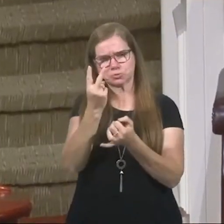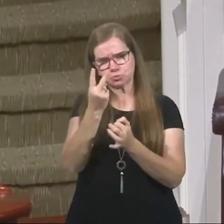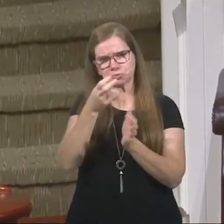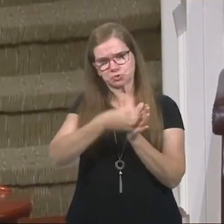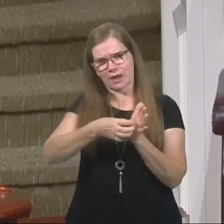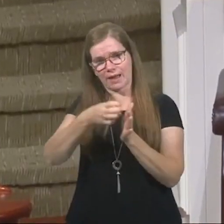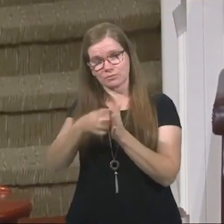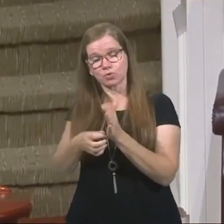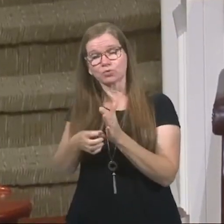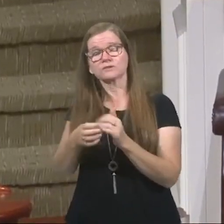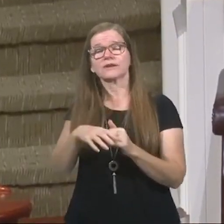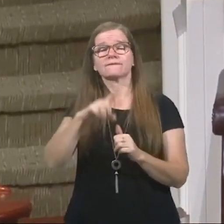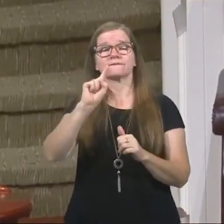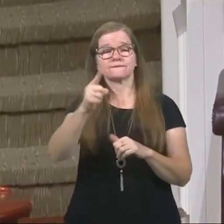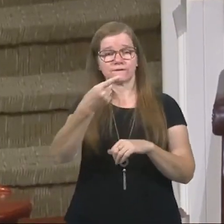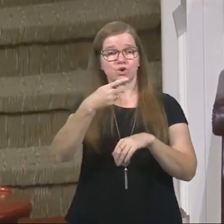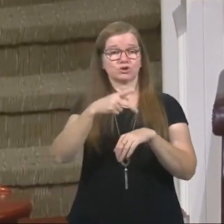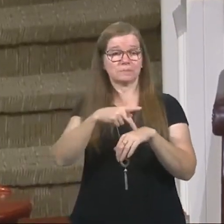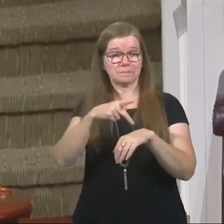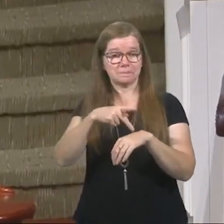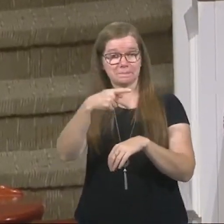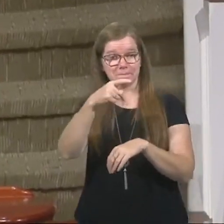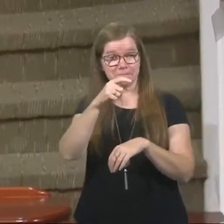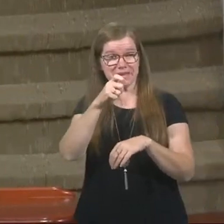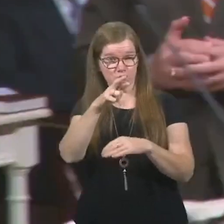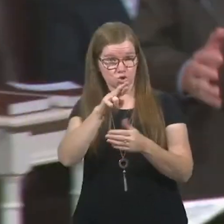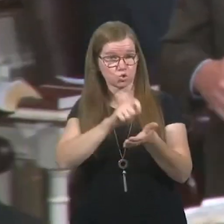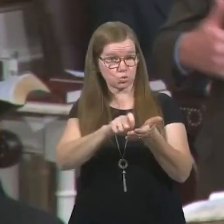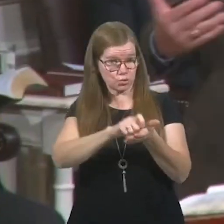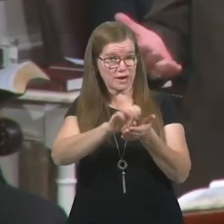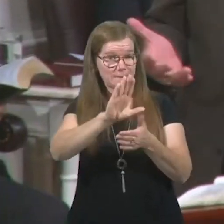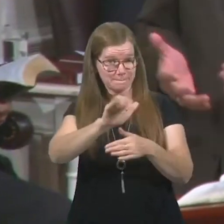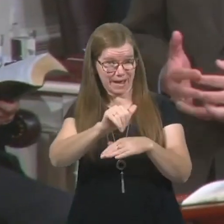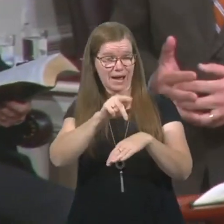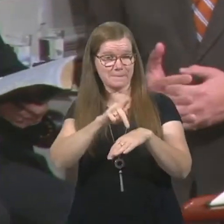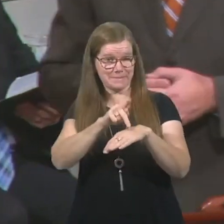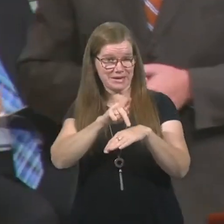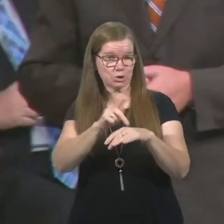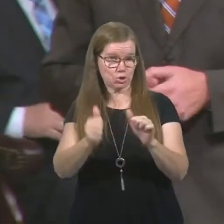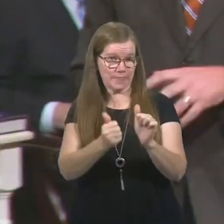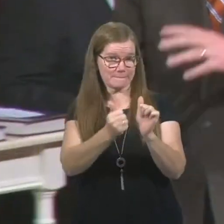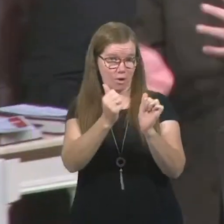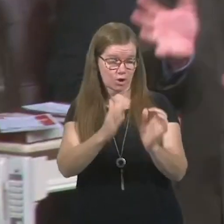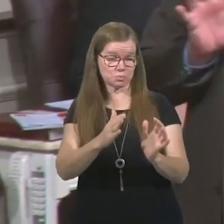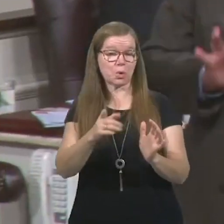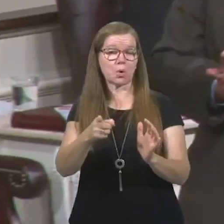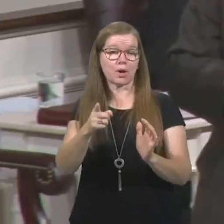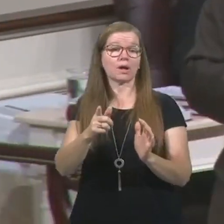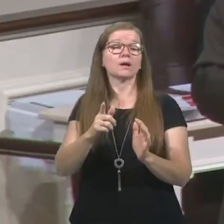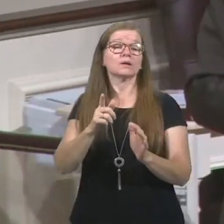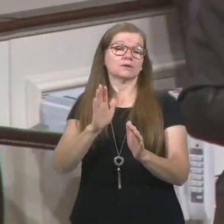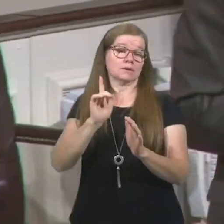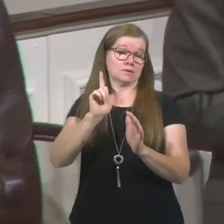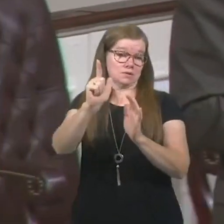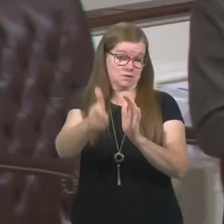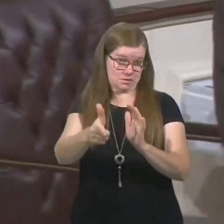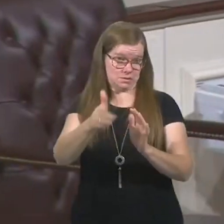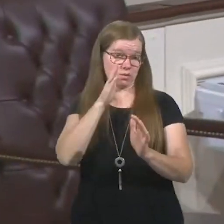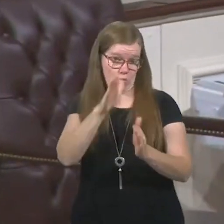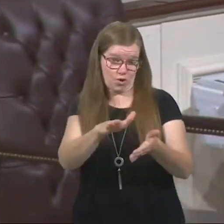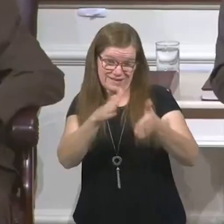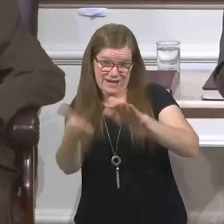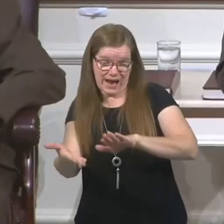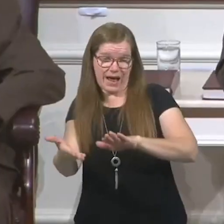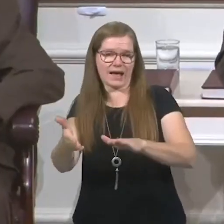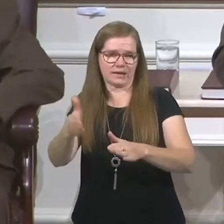Of course, 1 Peter was written by Peter the Apostle, and he would eventually die as being crucified upside down for the cause of the